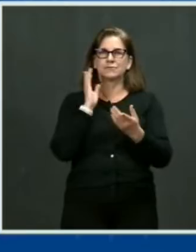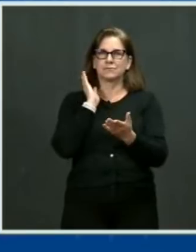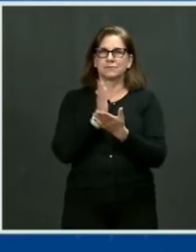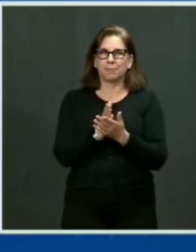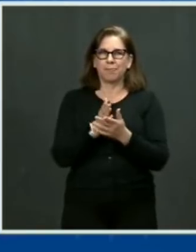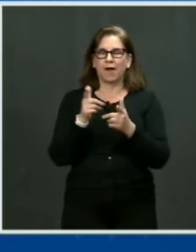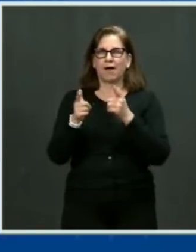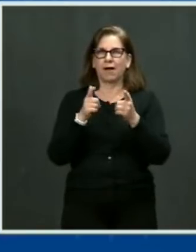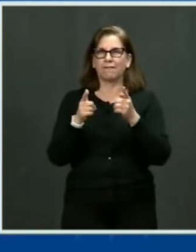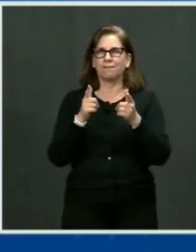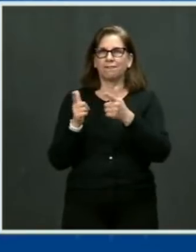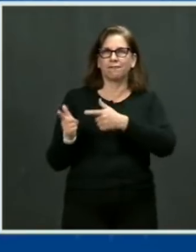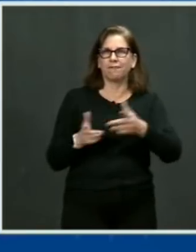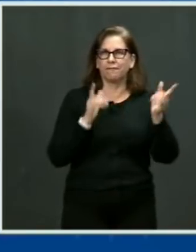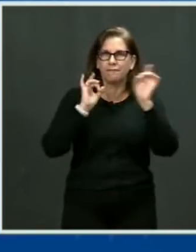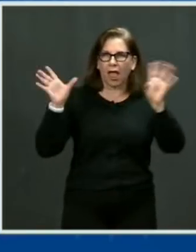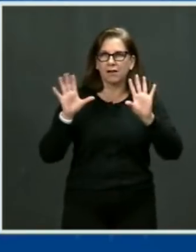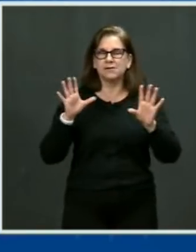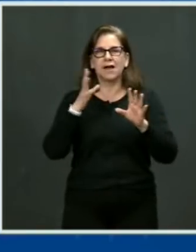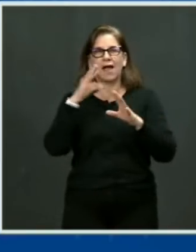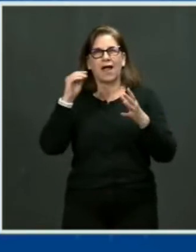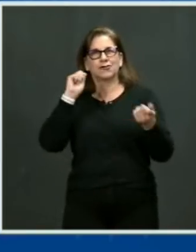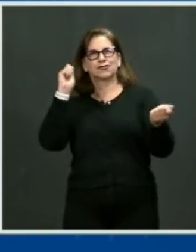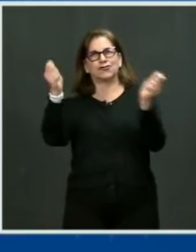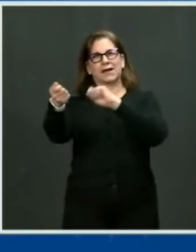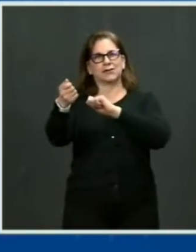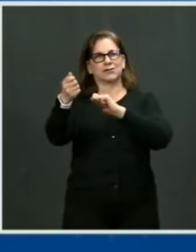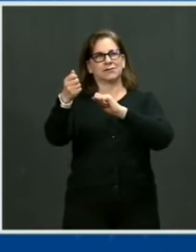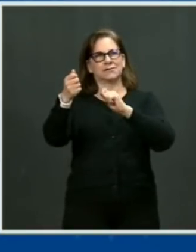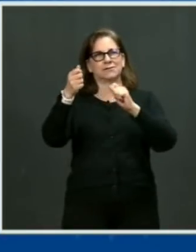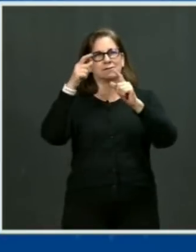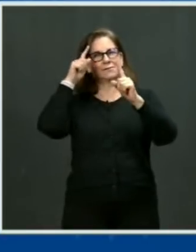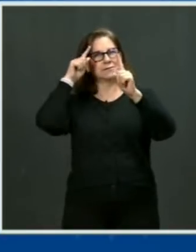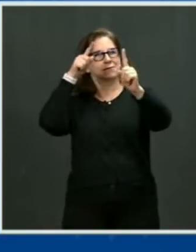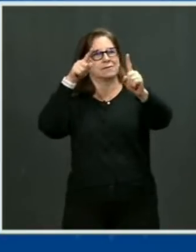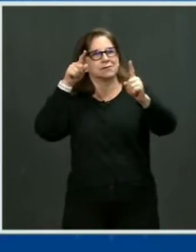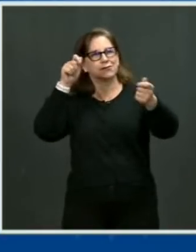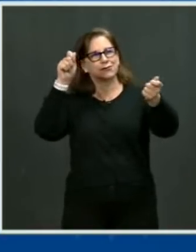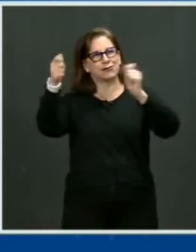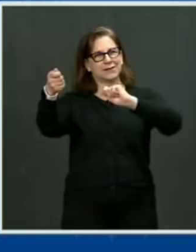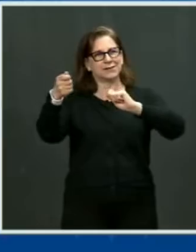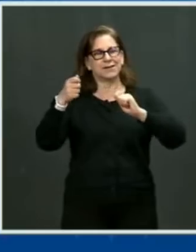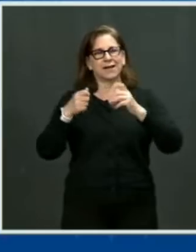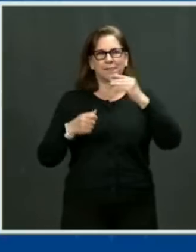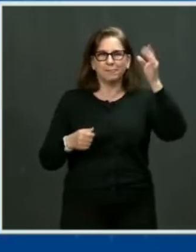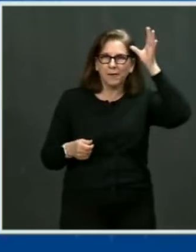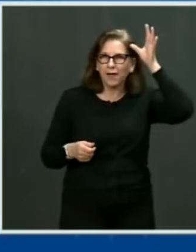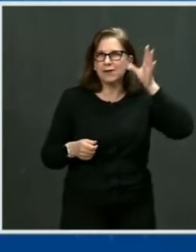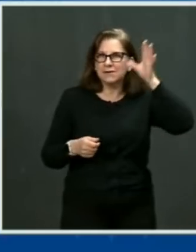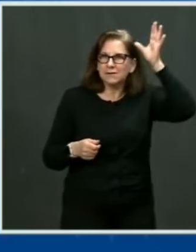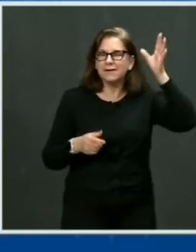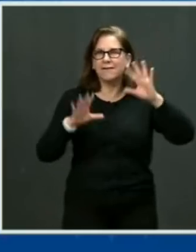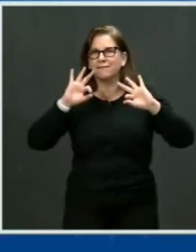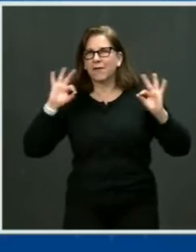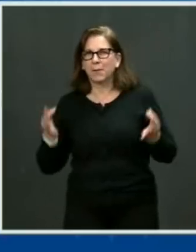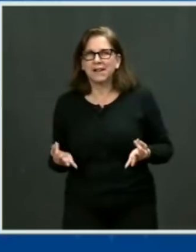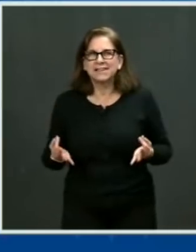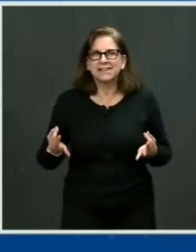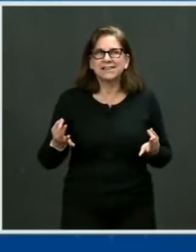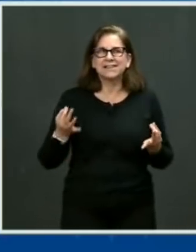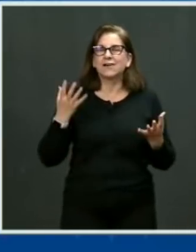and courageous parents and family members. I know the progress, even in this most difficult of issues, is possible.